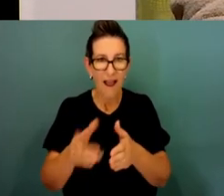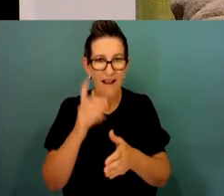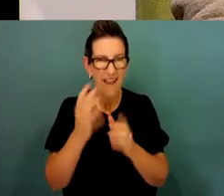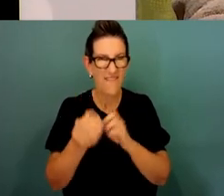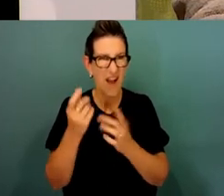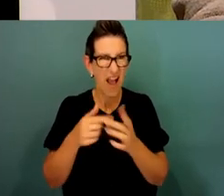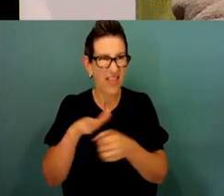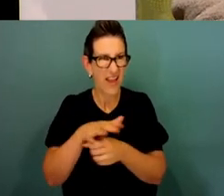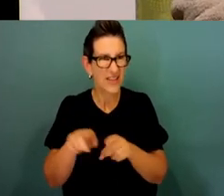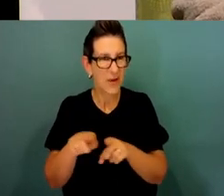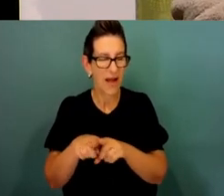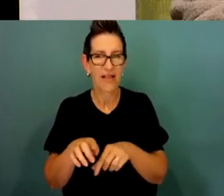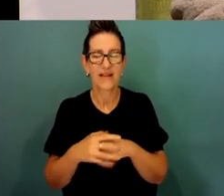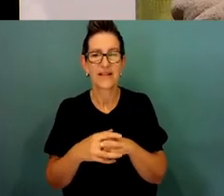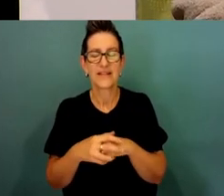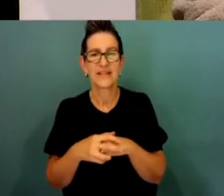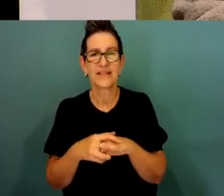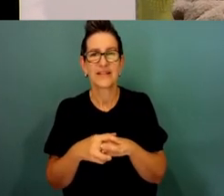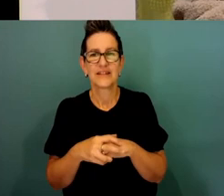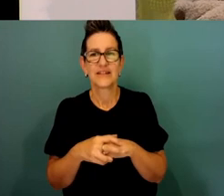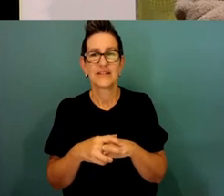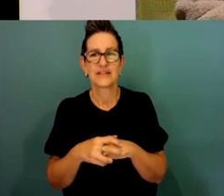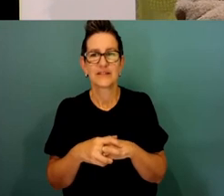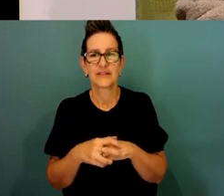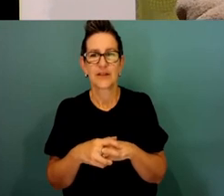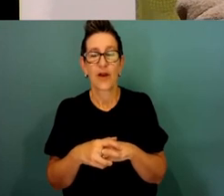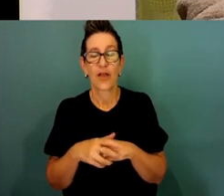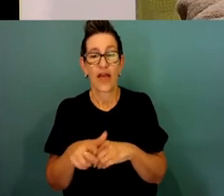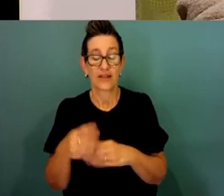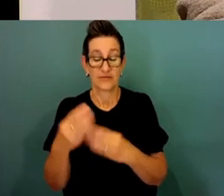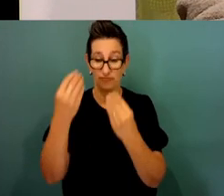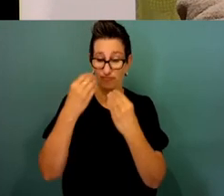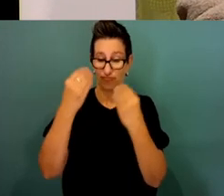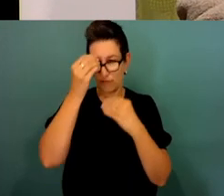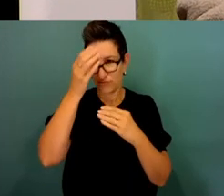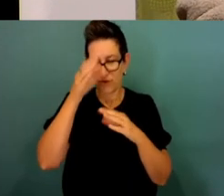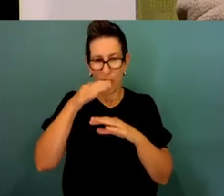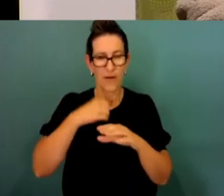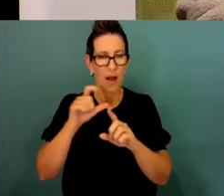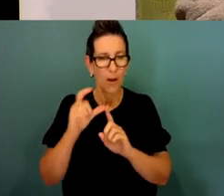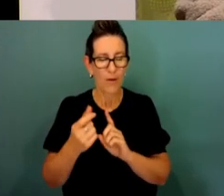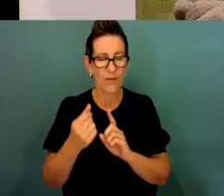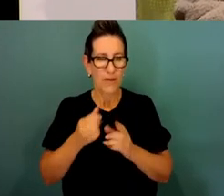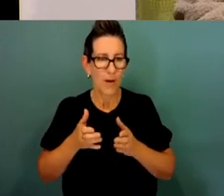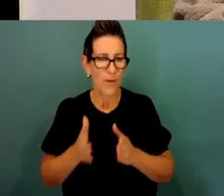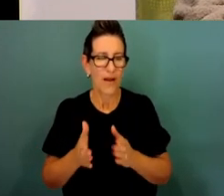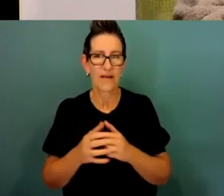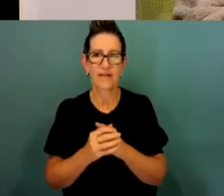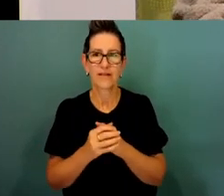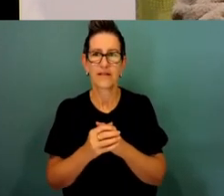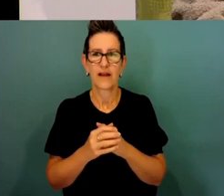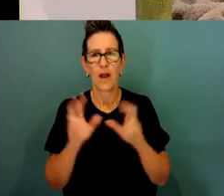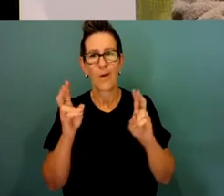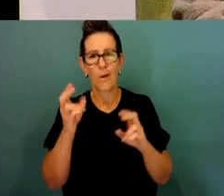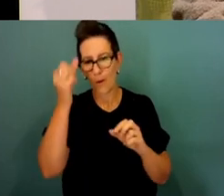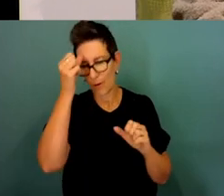That teaching centre has put me where I am today. I'm probably what you'd call a knowledge holder for